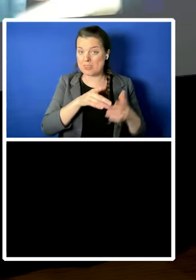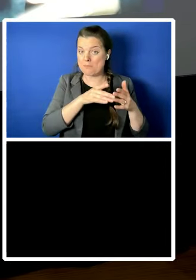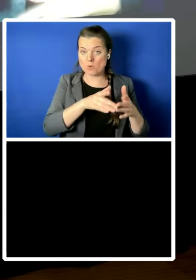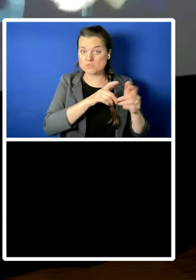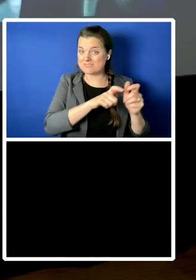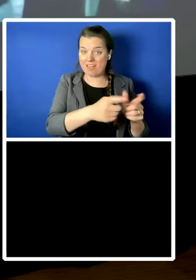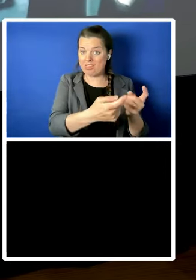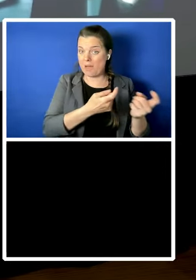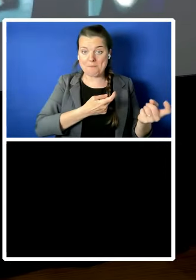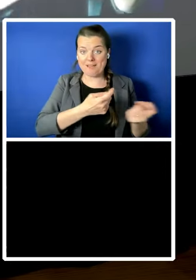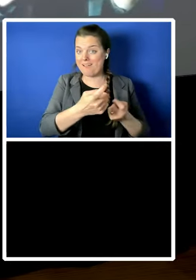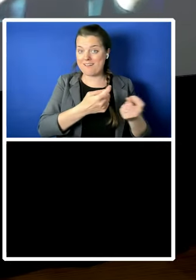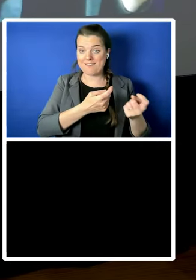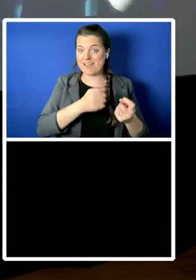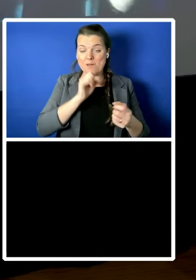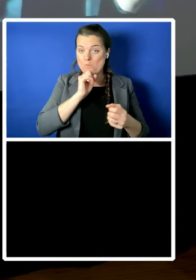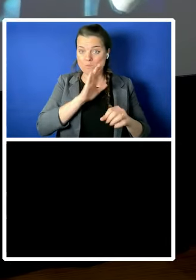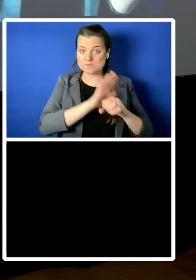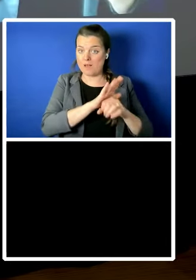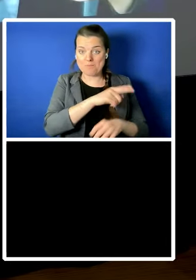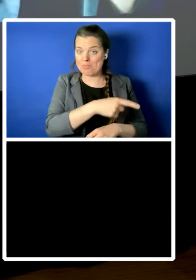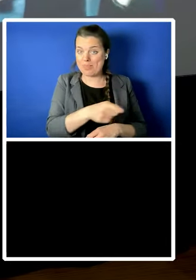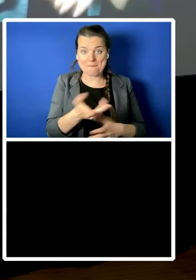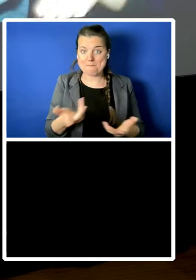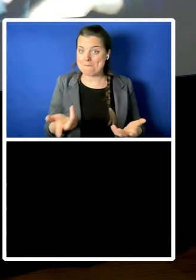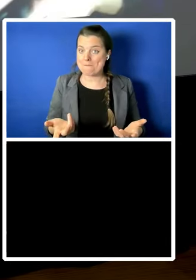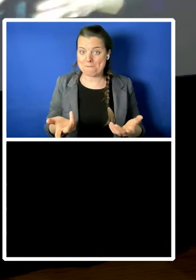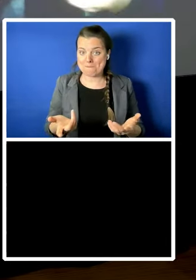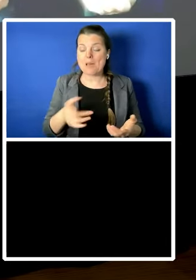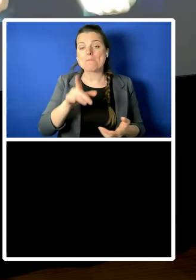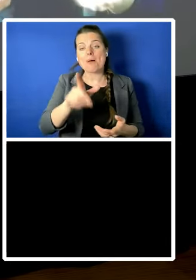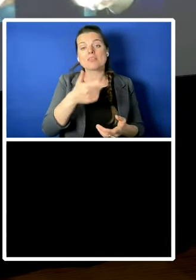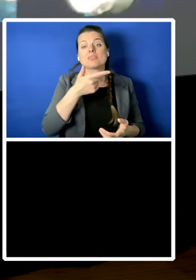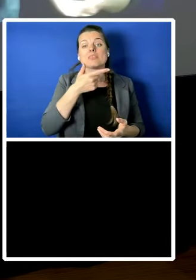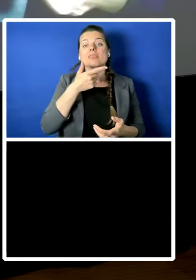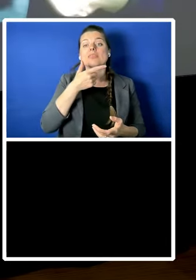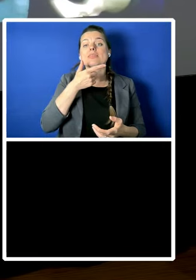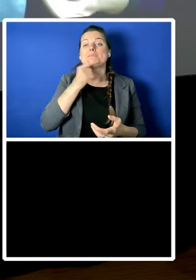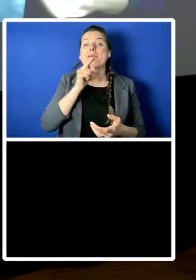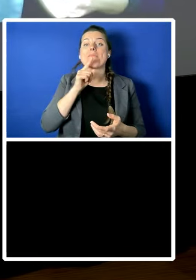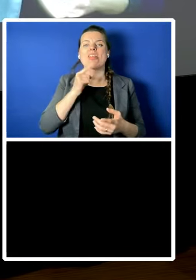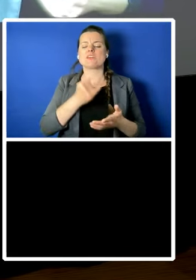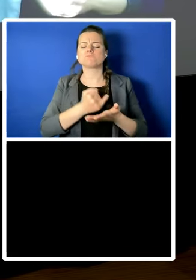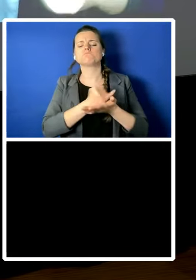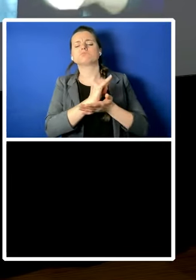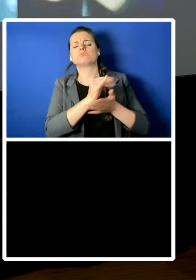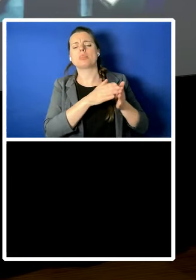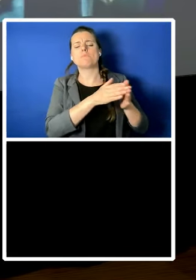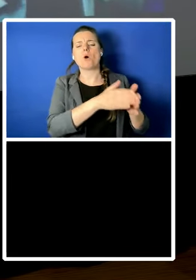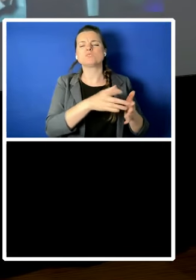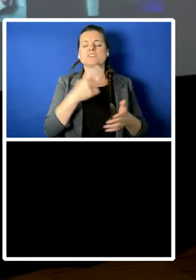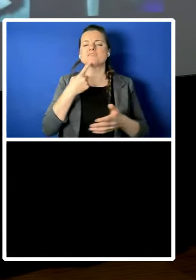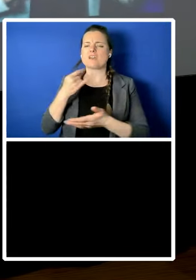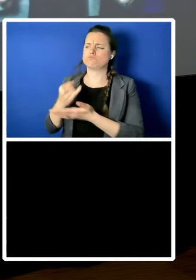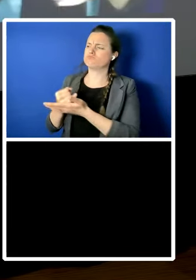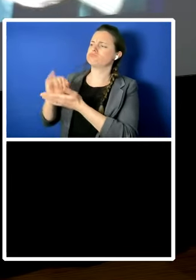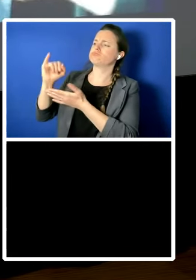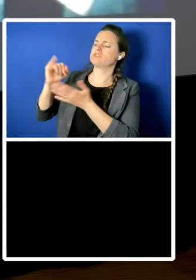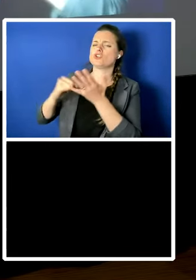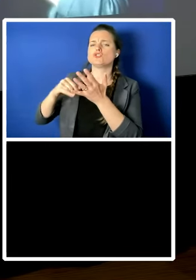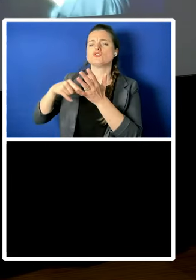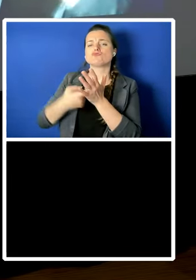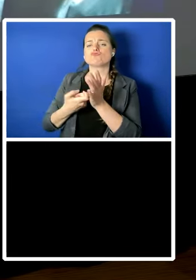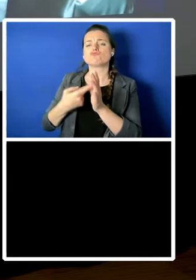drown in the english channel now are also the people who rail against the strasburg court for saying human rights have something to say about